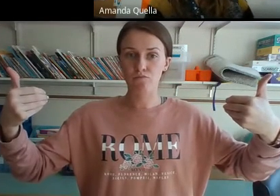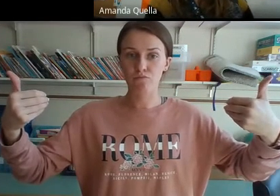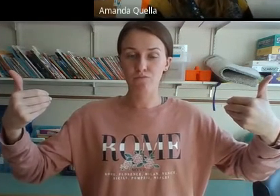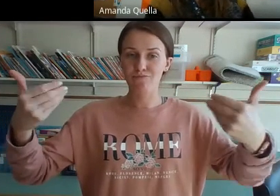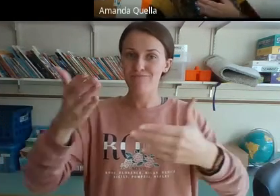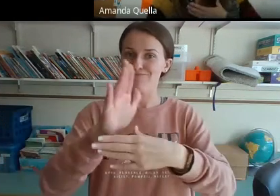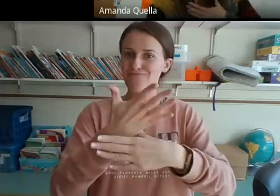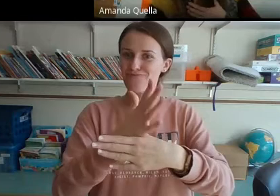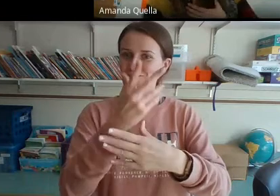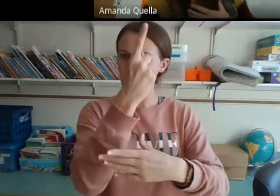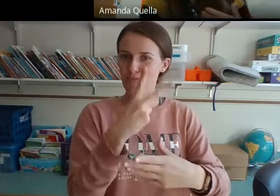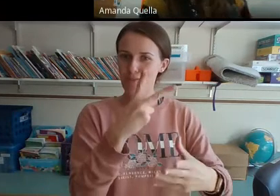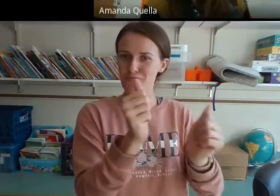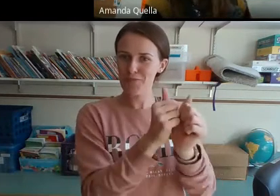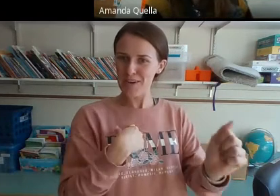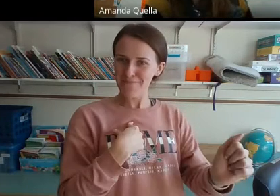And share half with me.